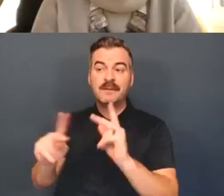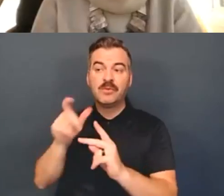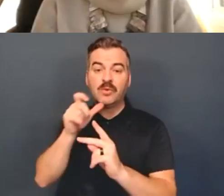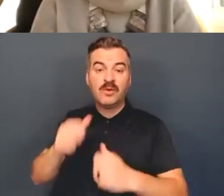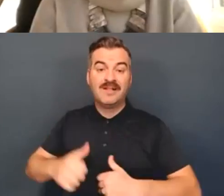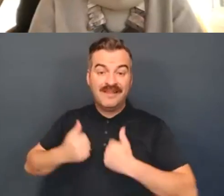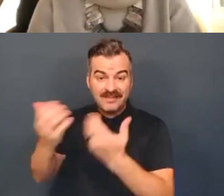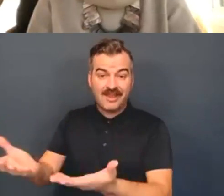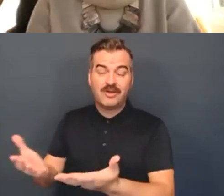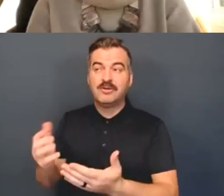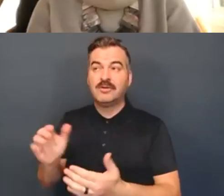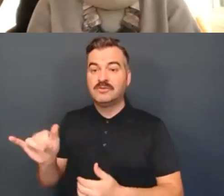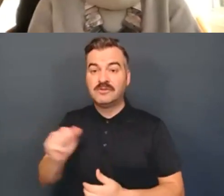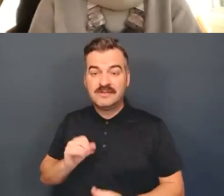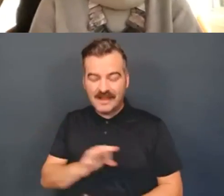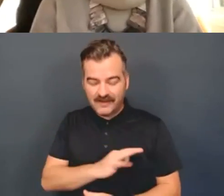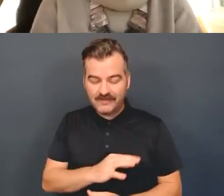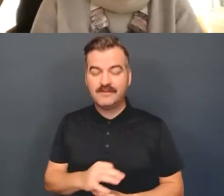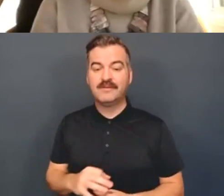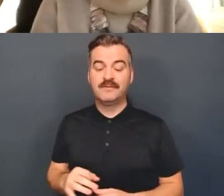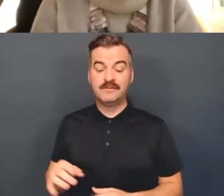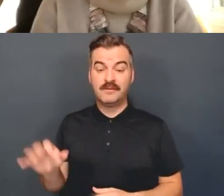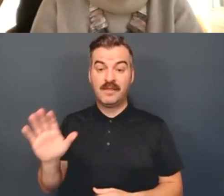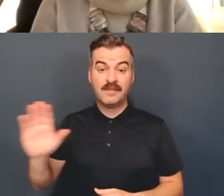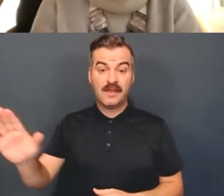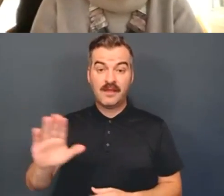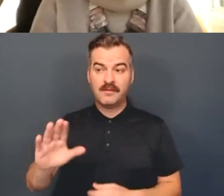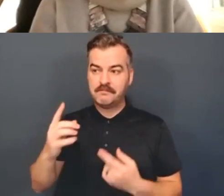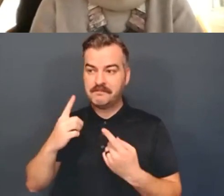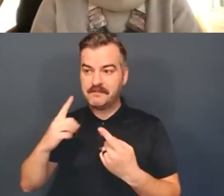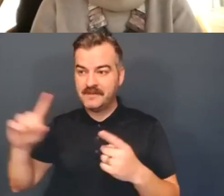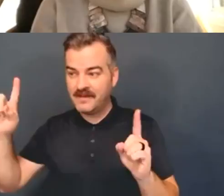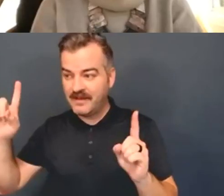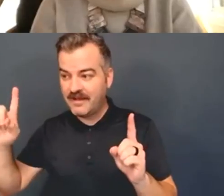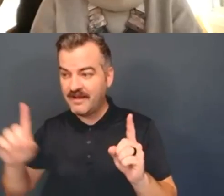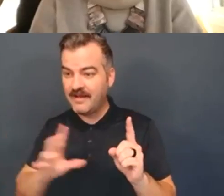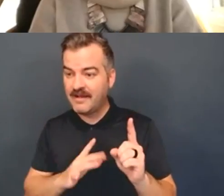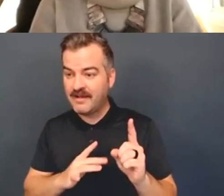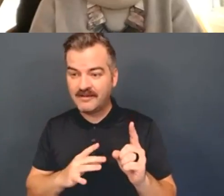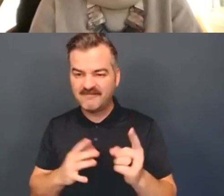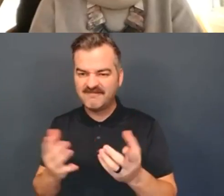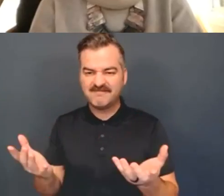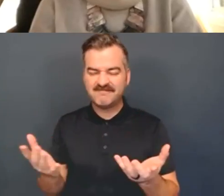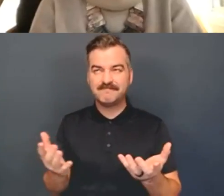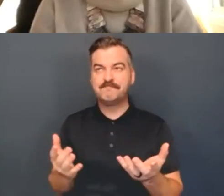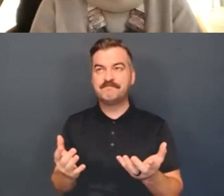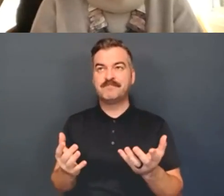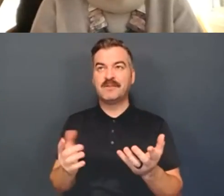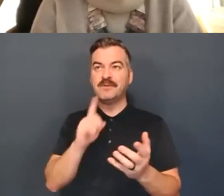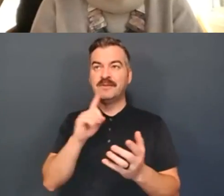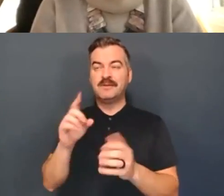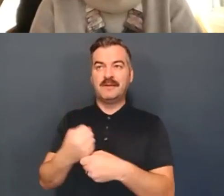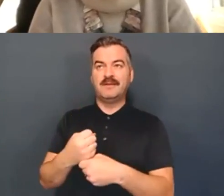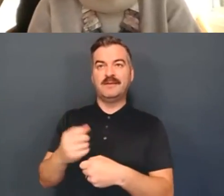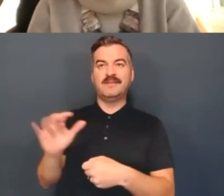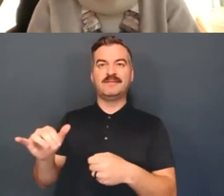the staff and their very success, um, has, um, made it very